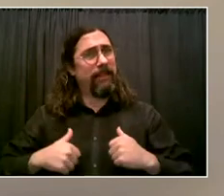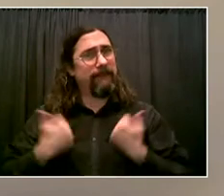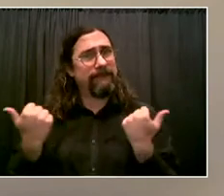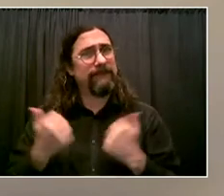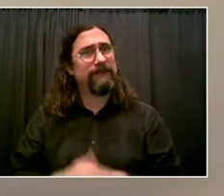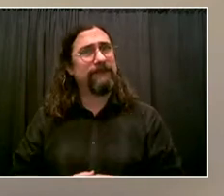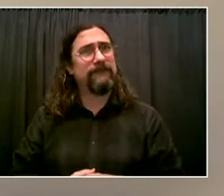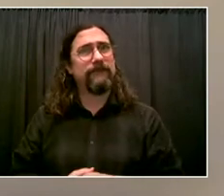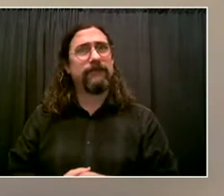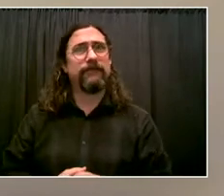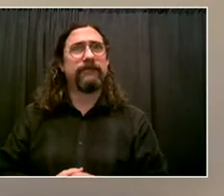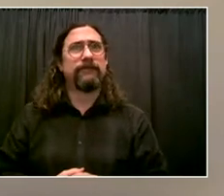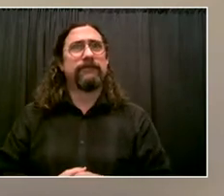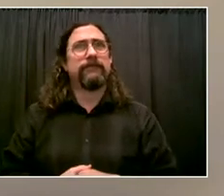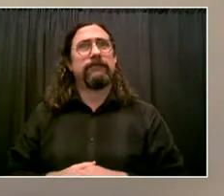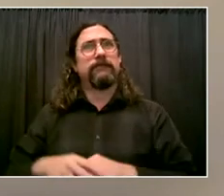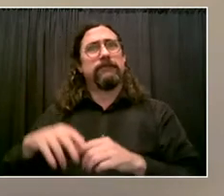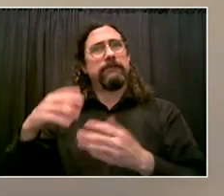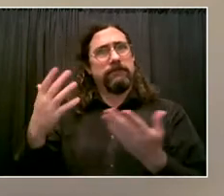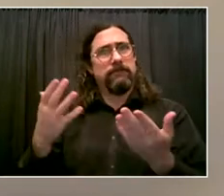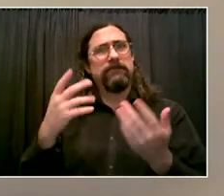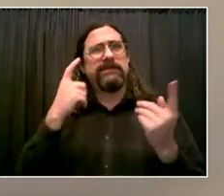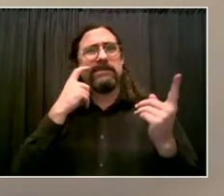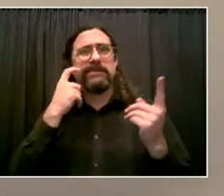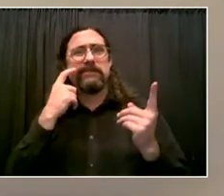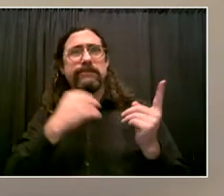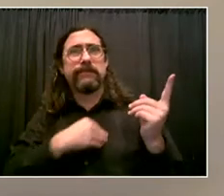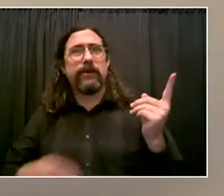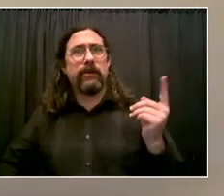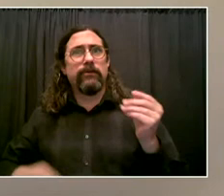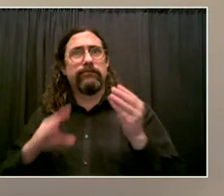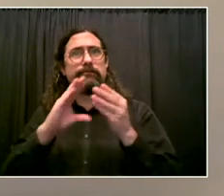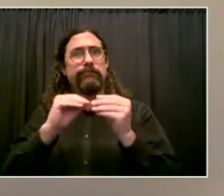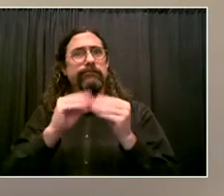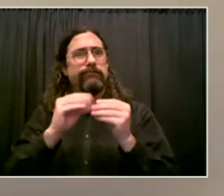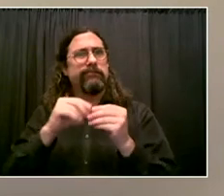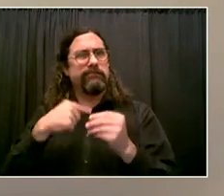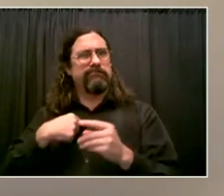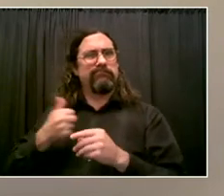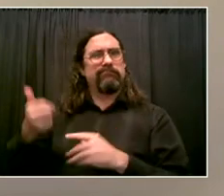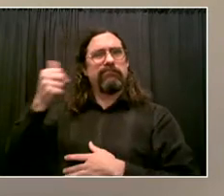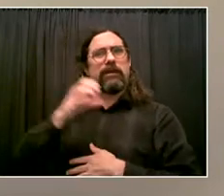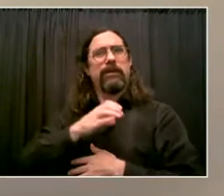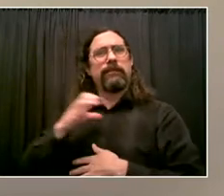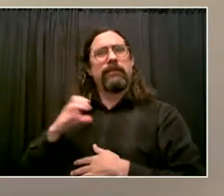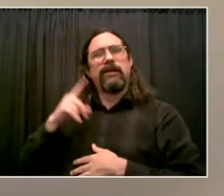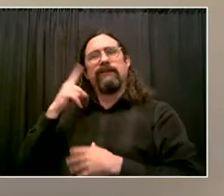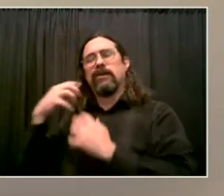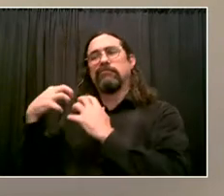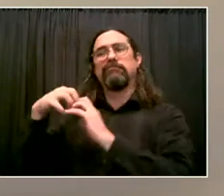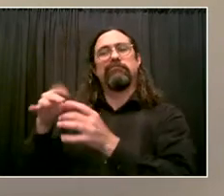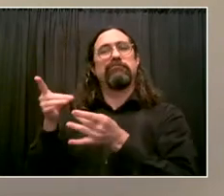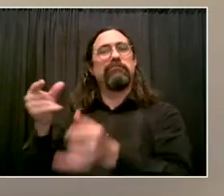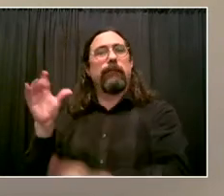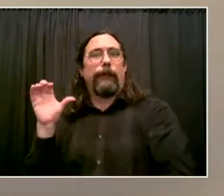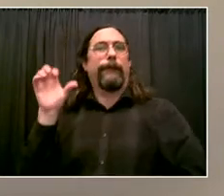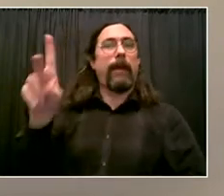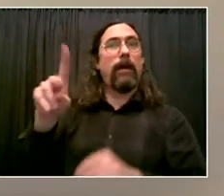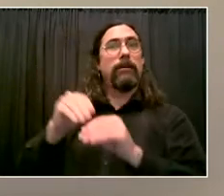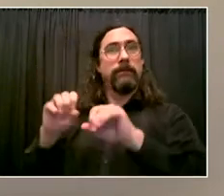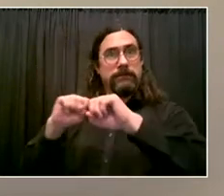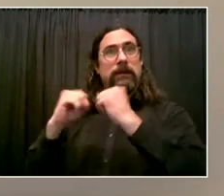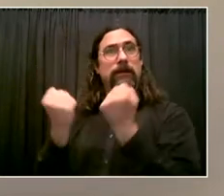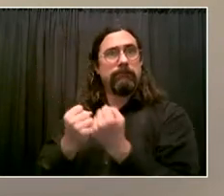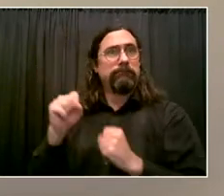re-entry and transitional services. And obviously the biggest focus of mine is making sure that we create a system that focuses on rehabilitation